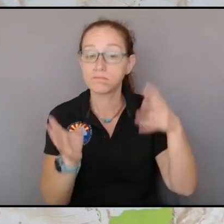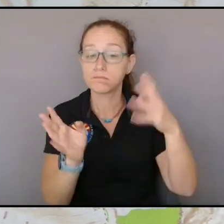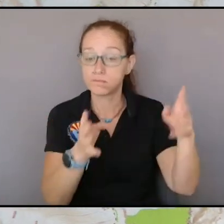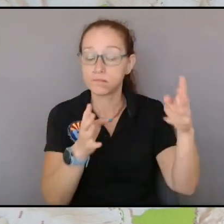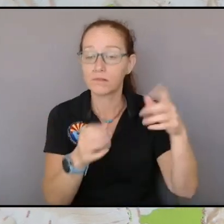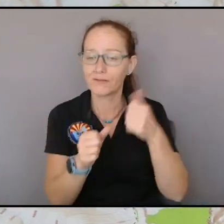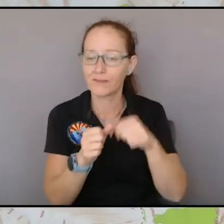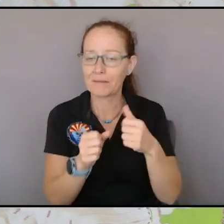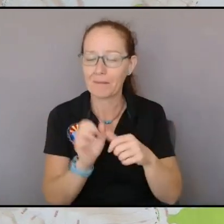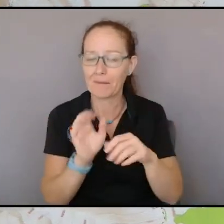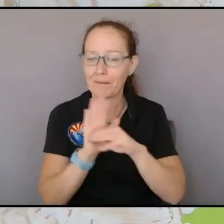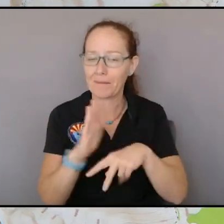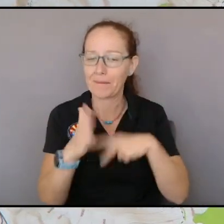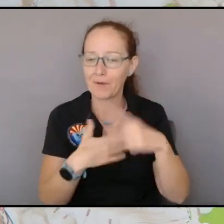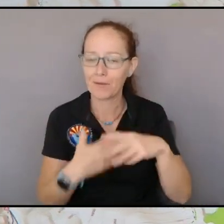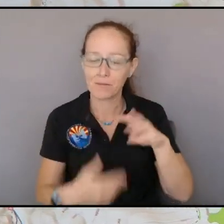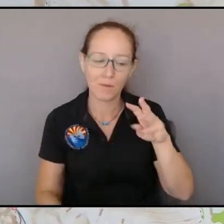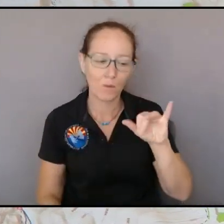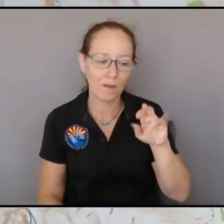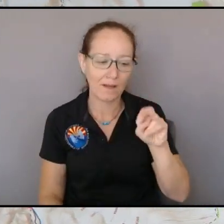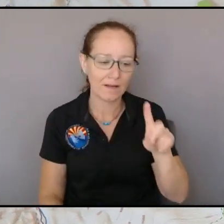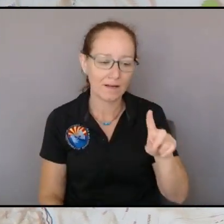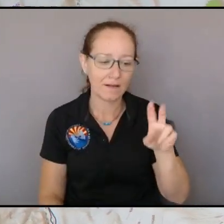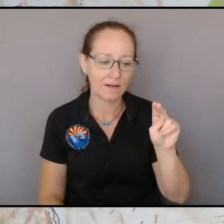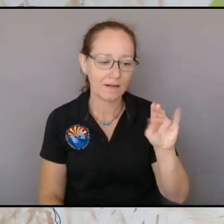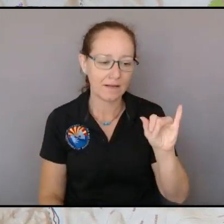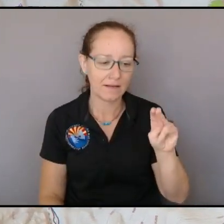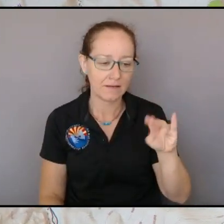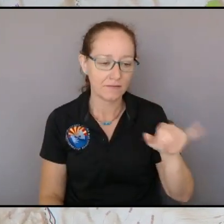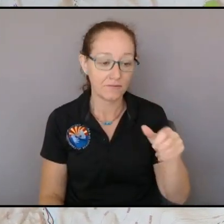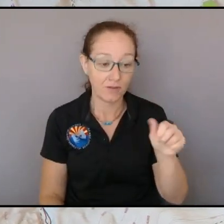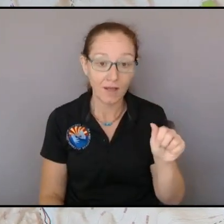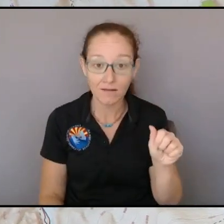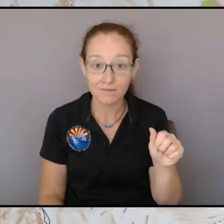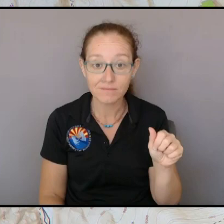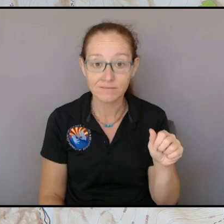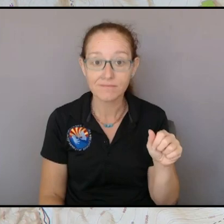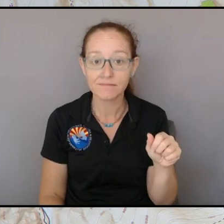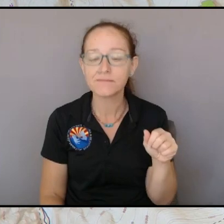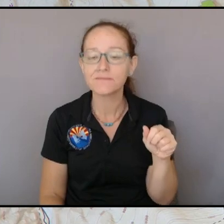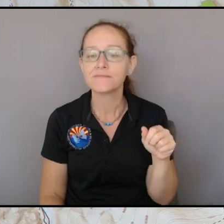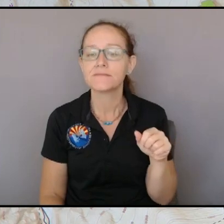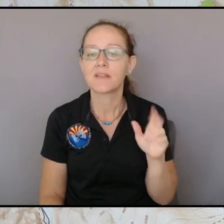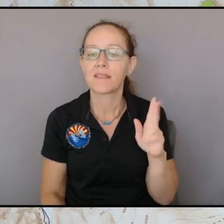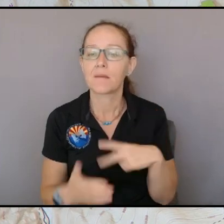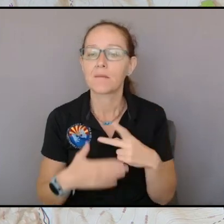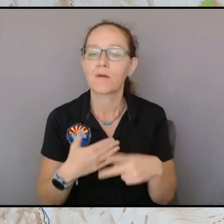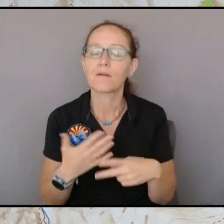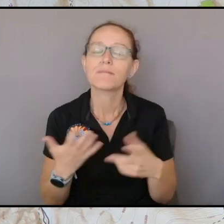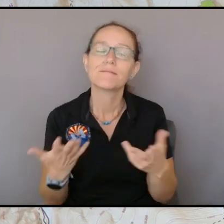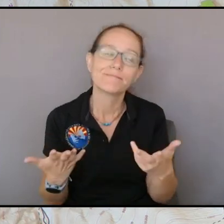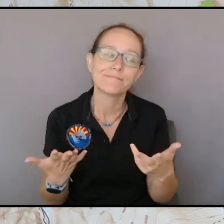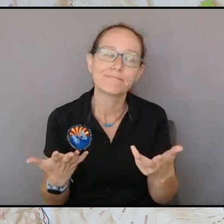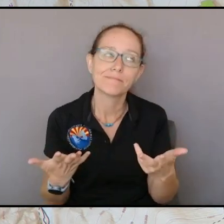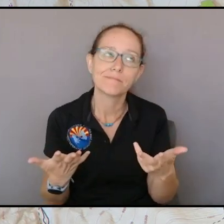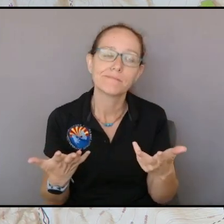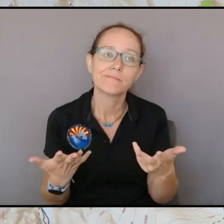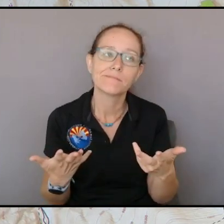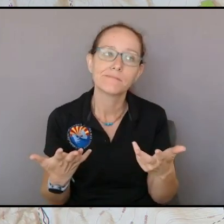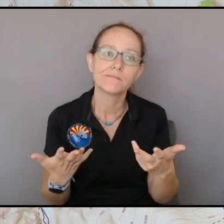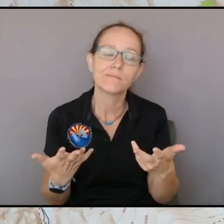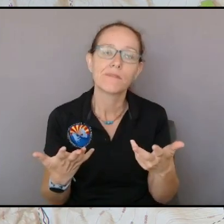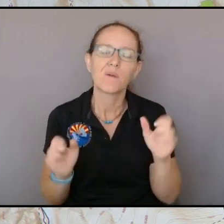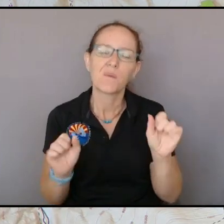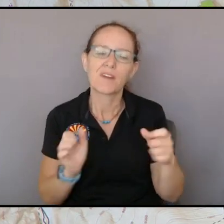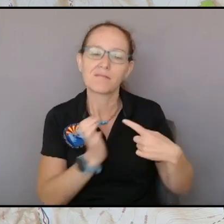that caused some of the the spots there's you know there well we can have a conversation